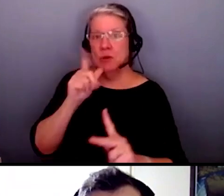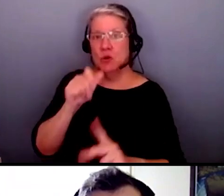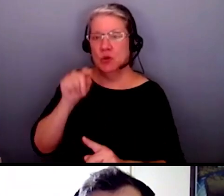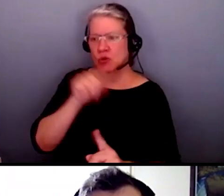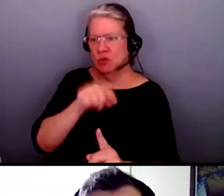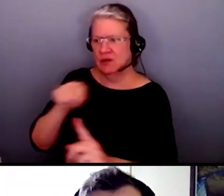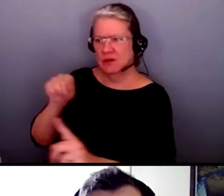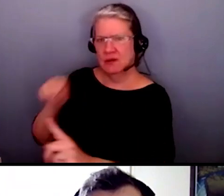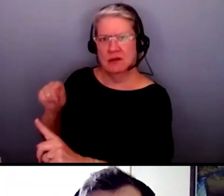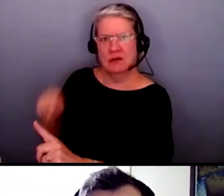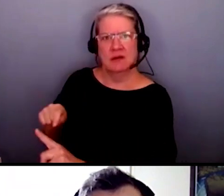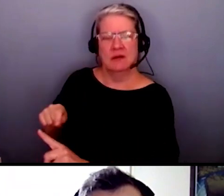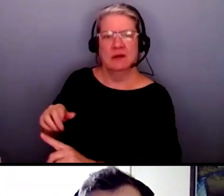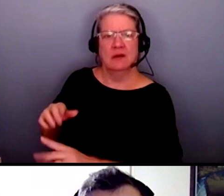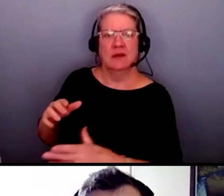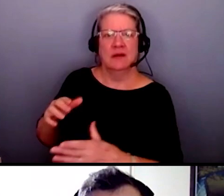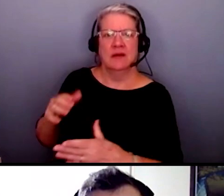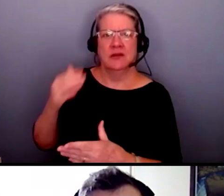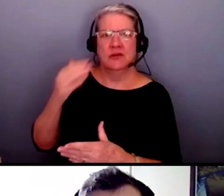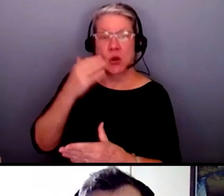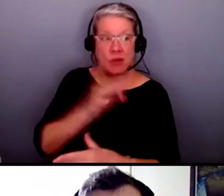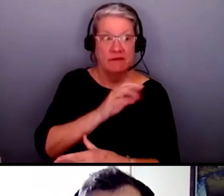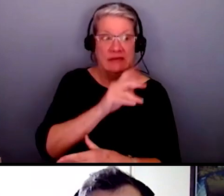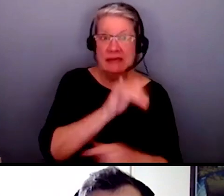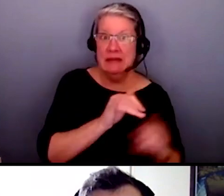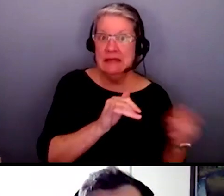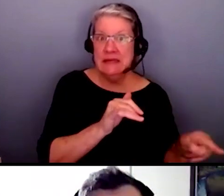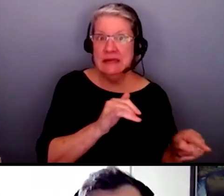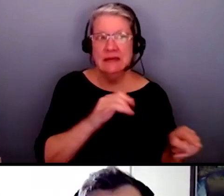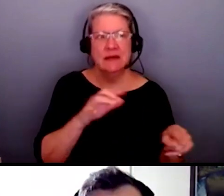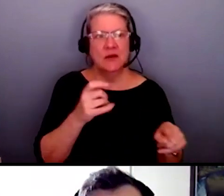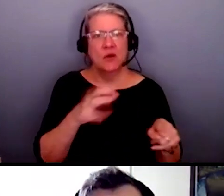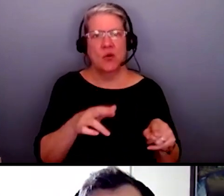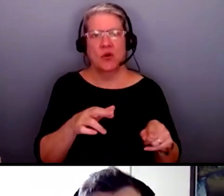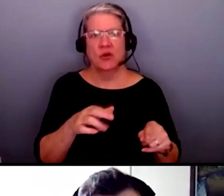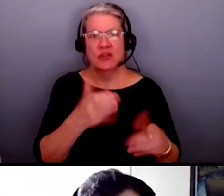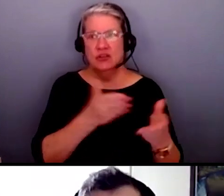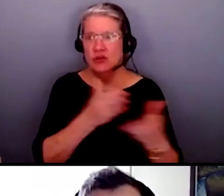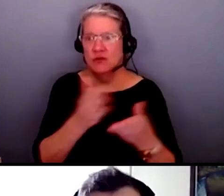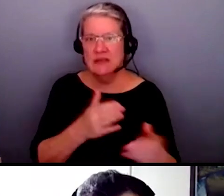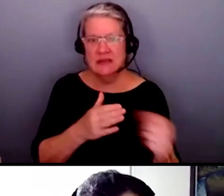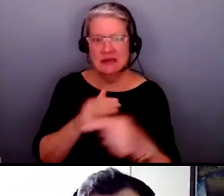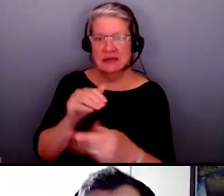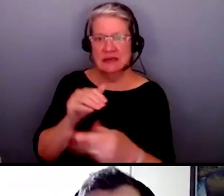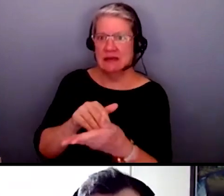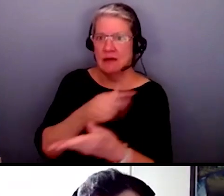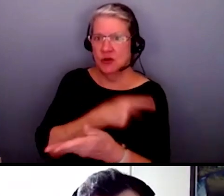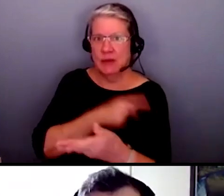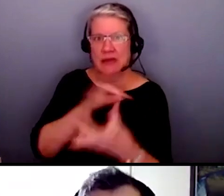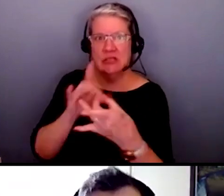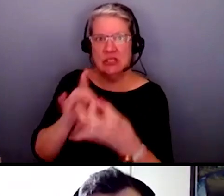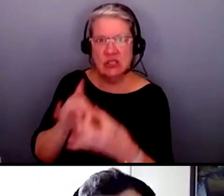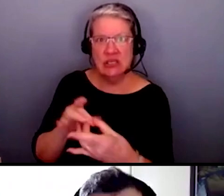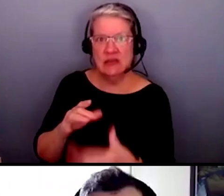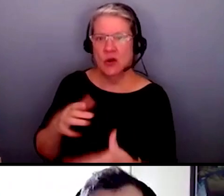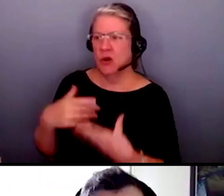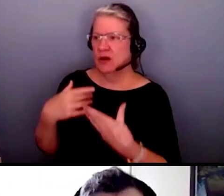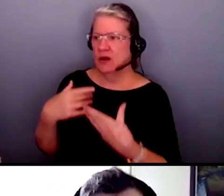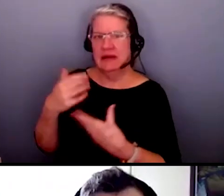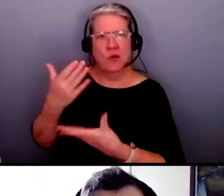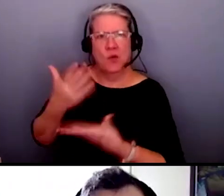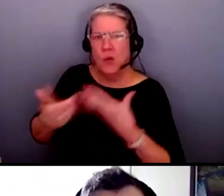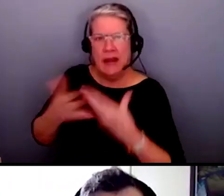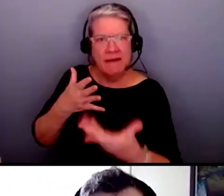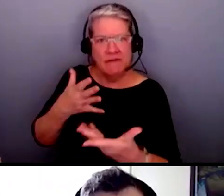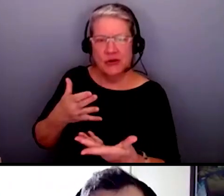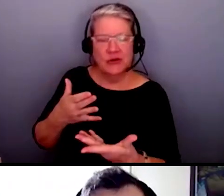conversations about whether it's the facility whether it's the it's about clinical services the doctor patient or the help the healthcare interaction of the